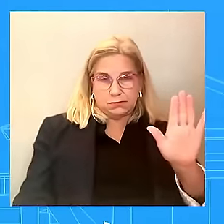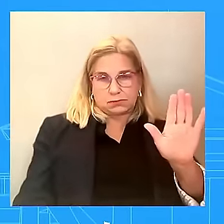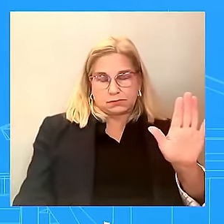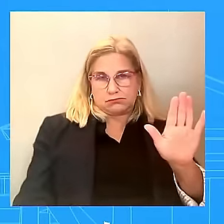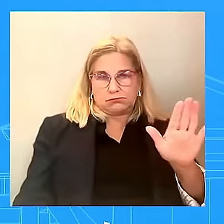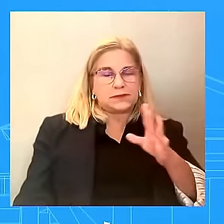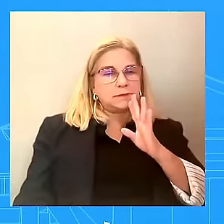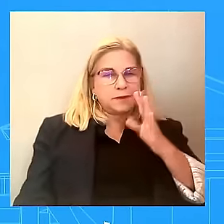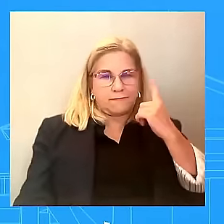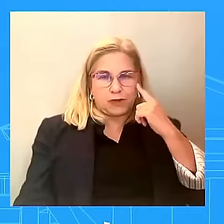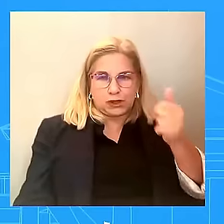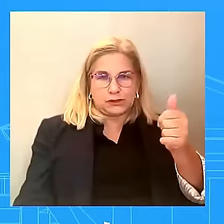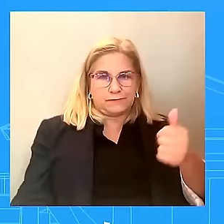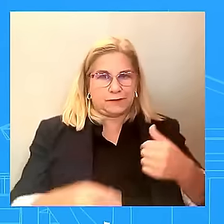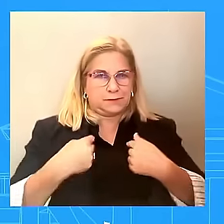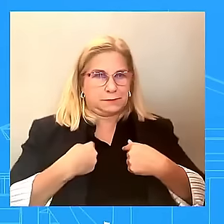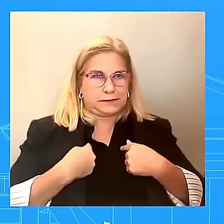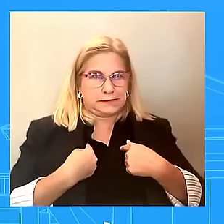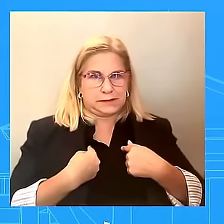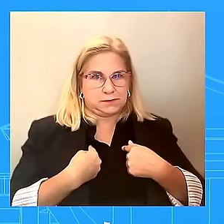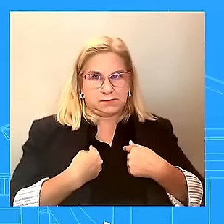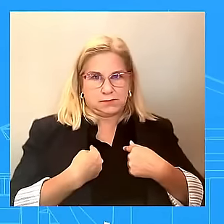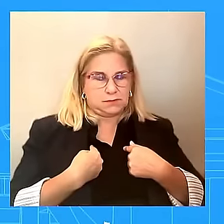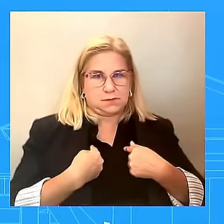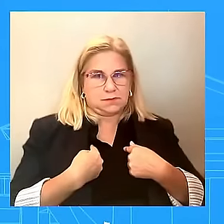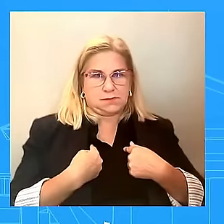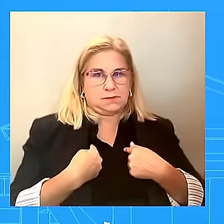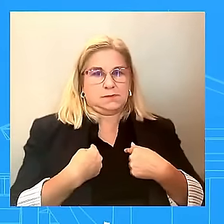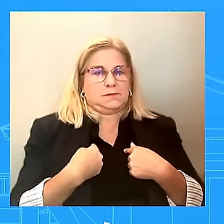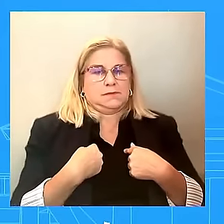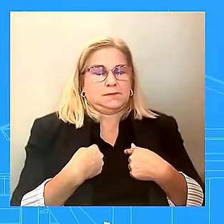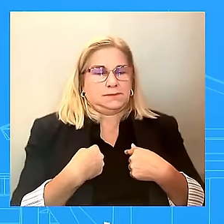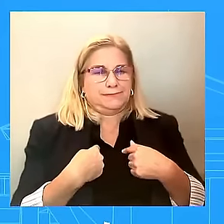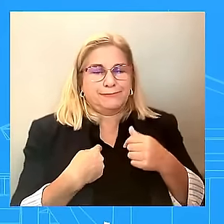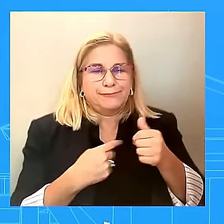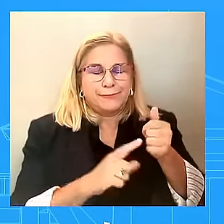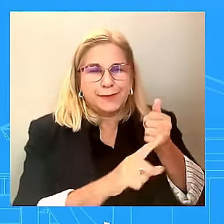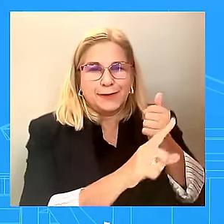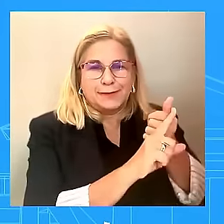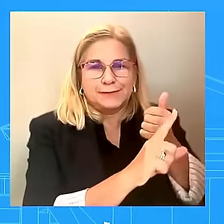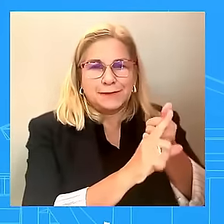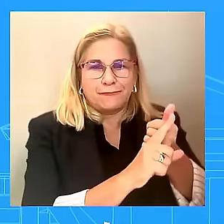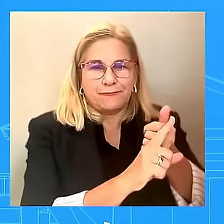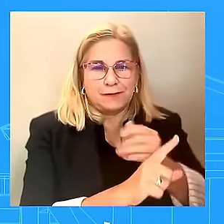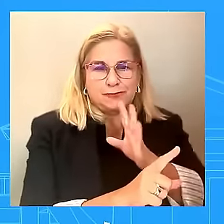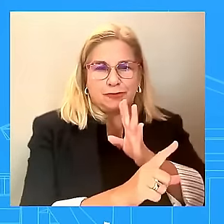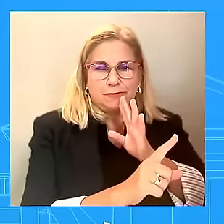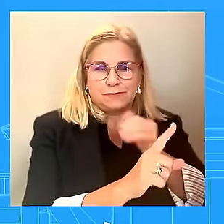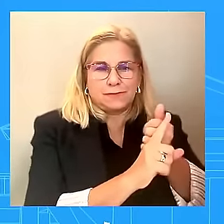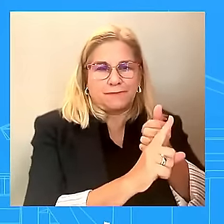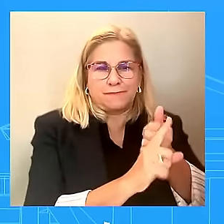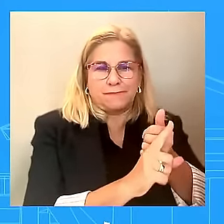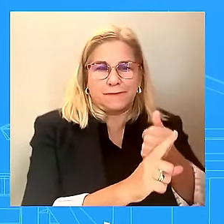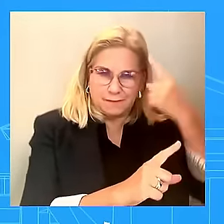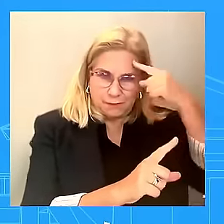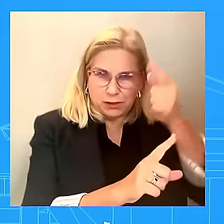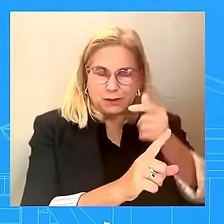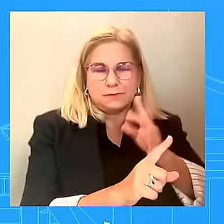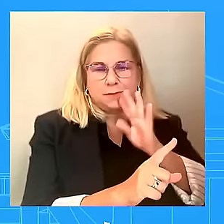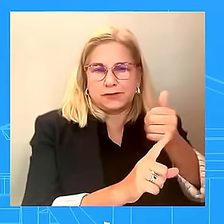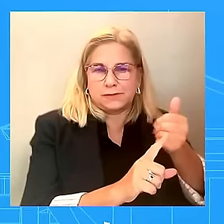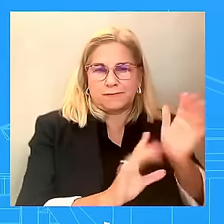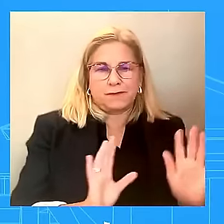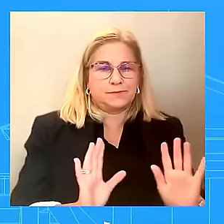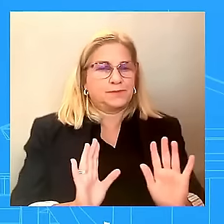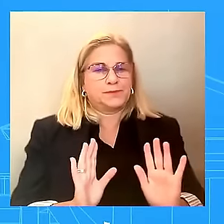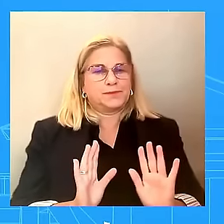that's for them to speak to. It is not, there is no conflict here when we're saying that we want to